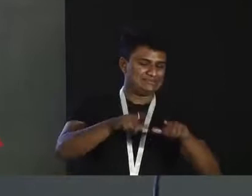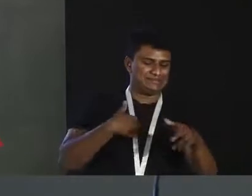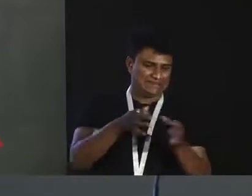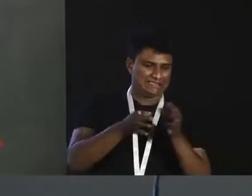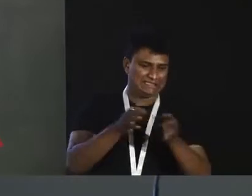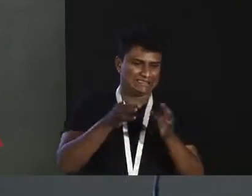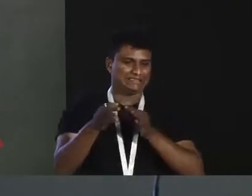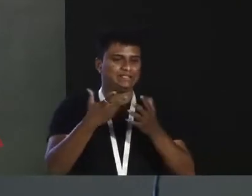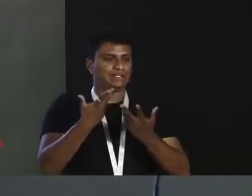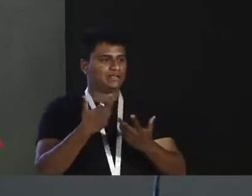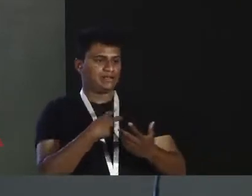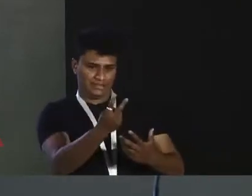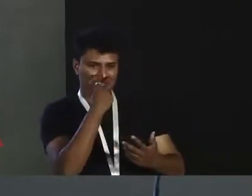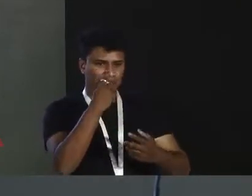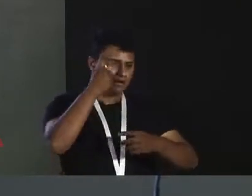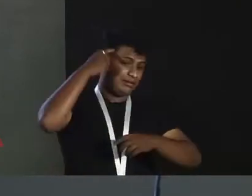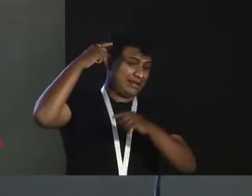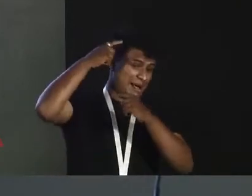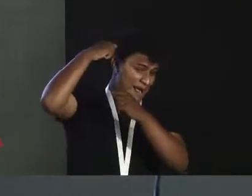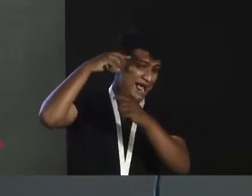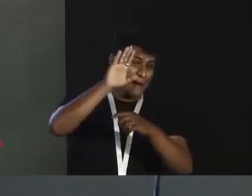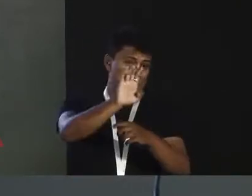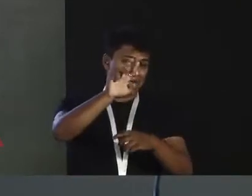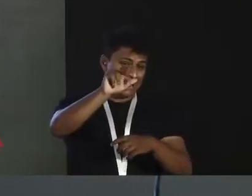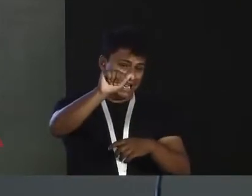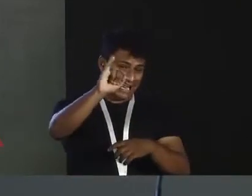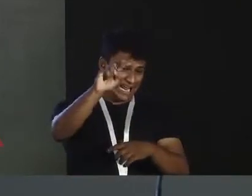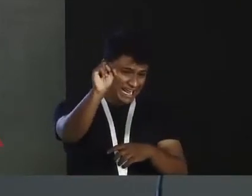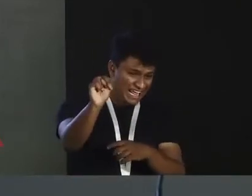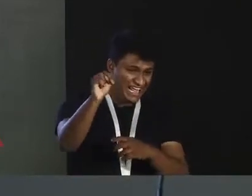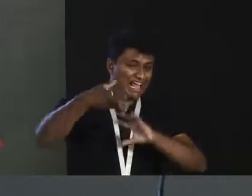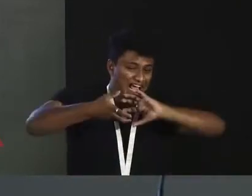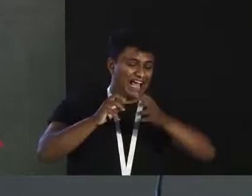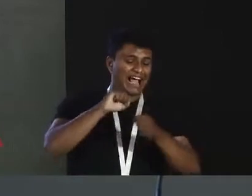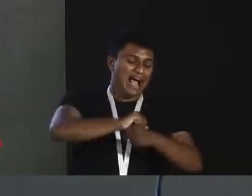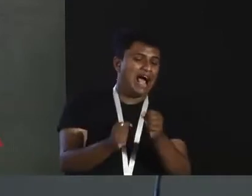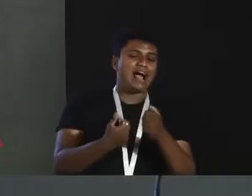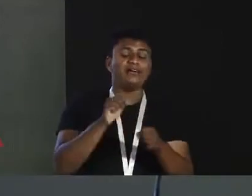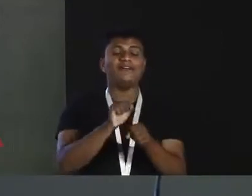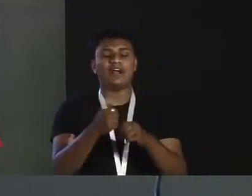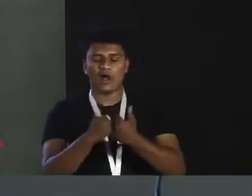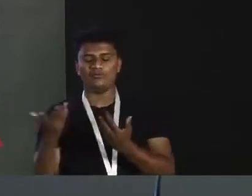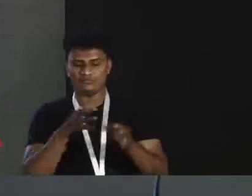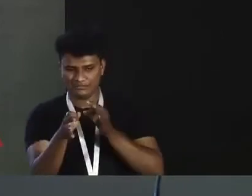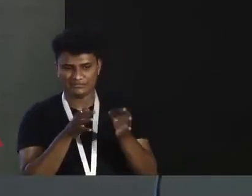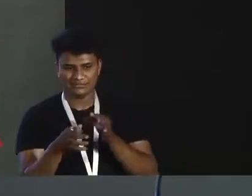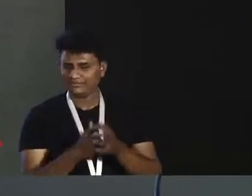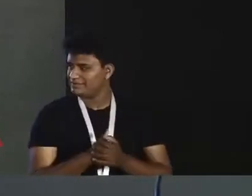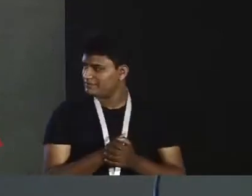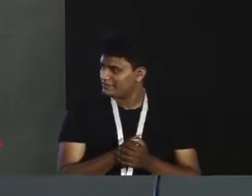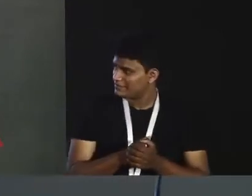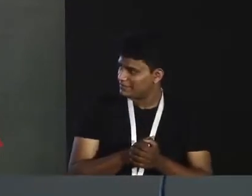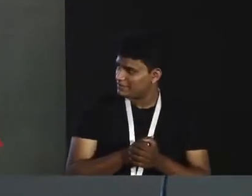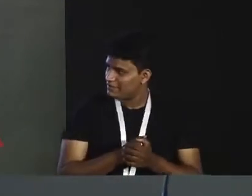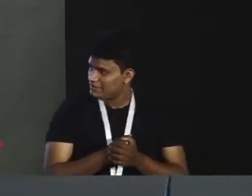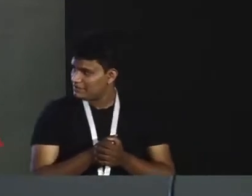two, you use something called sensory substitution. Okay. How many of you